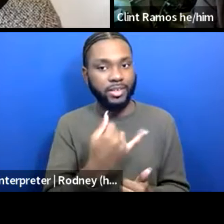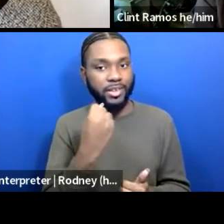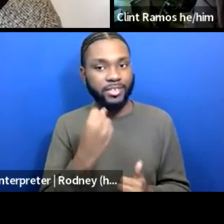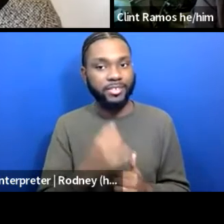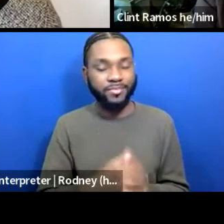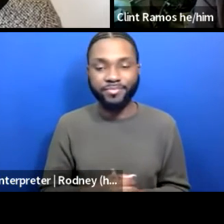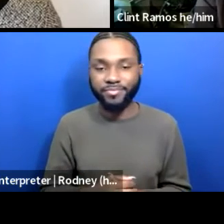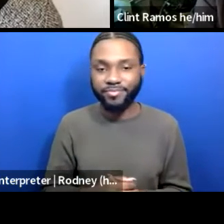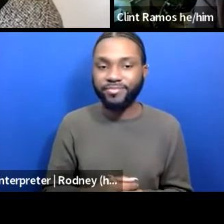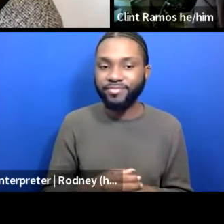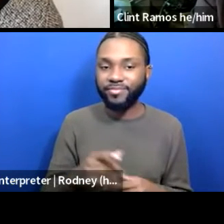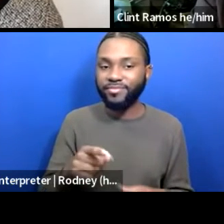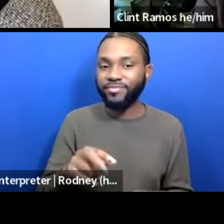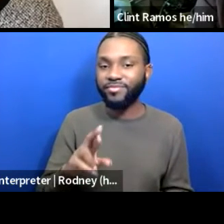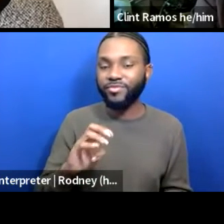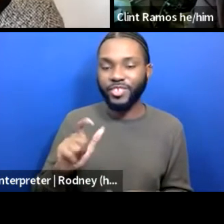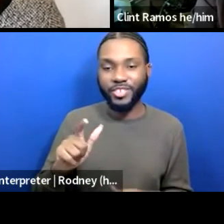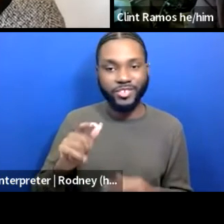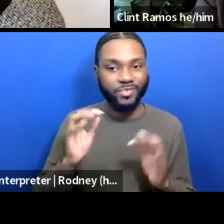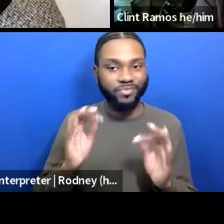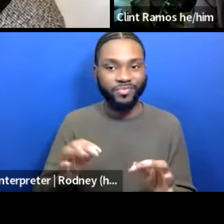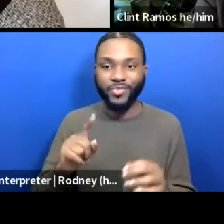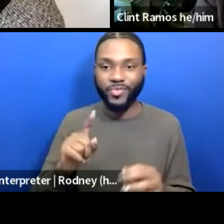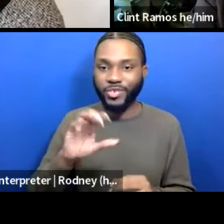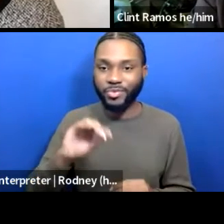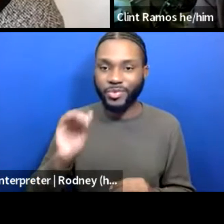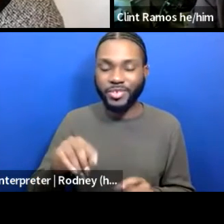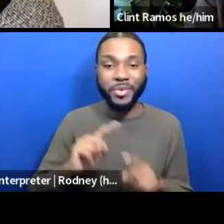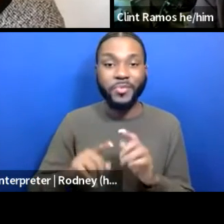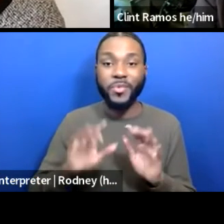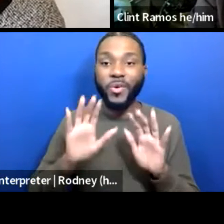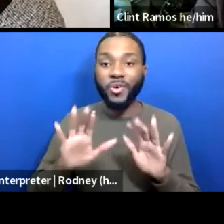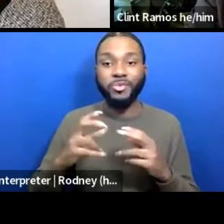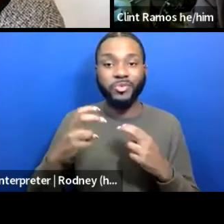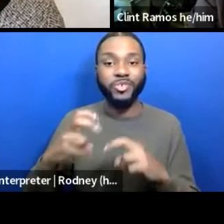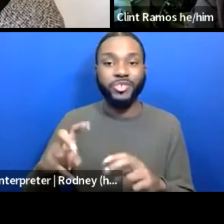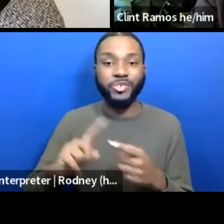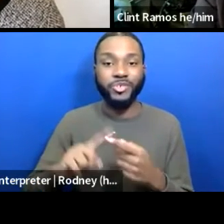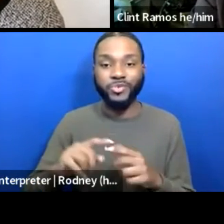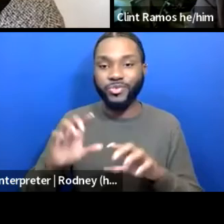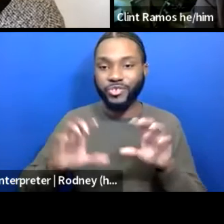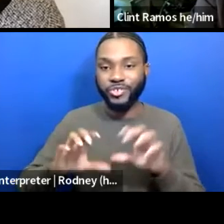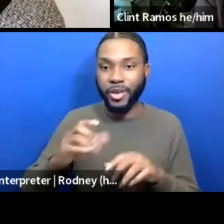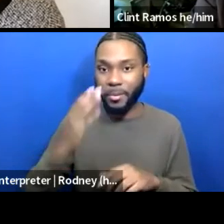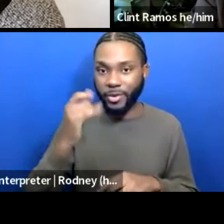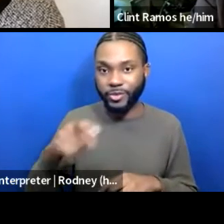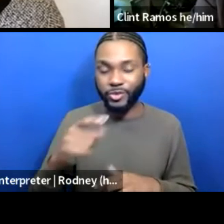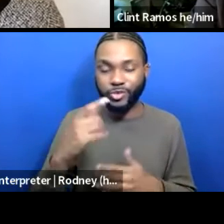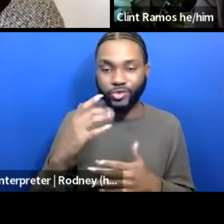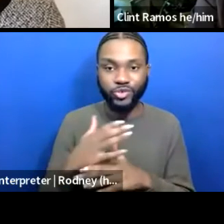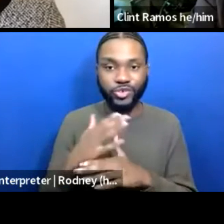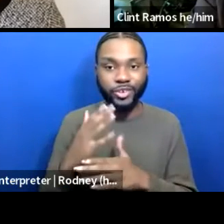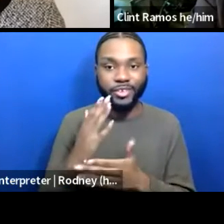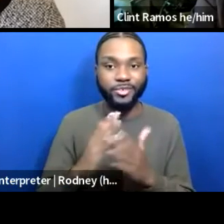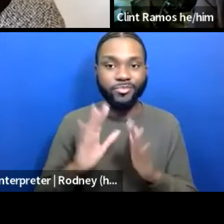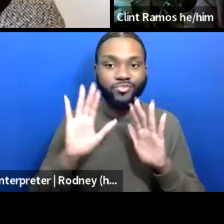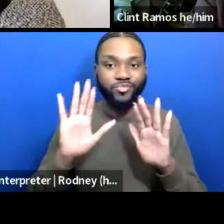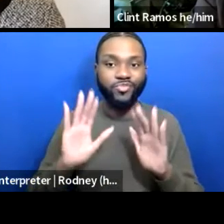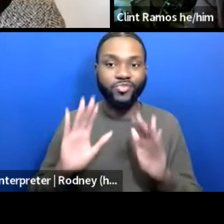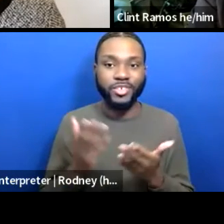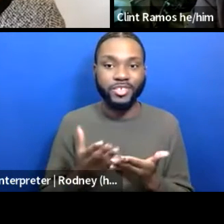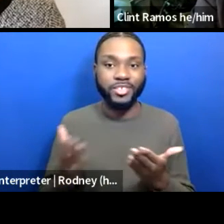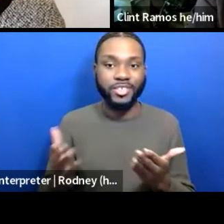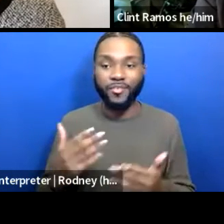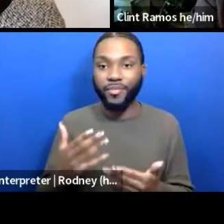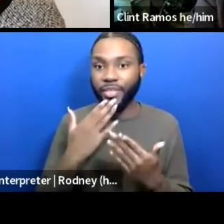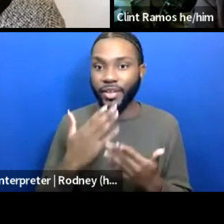I absolutely agree. Perfect transition, actually, to the chat because y'all are sharing some great stuff here. Thank you so much. And I'm